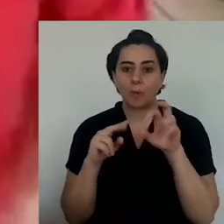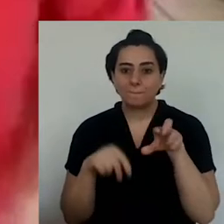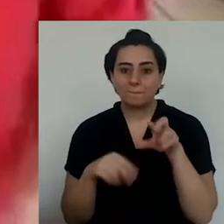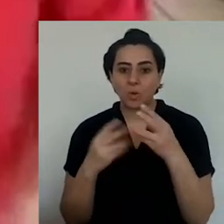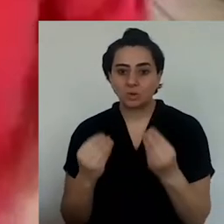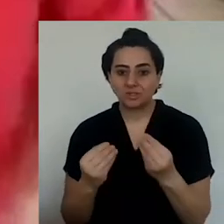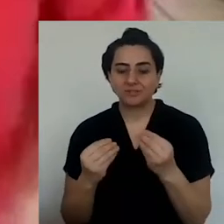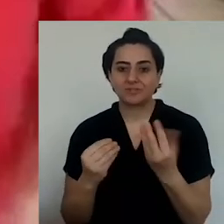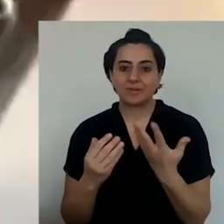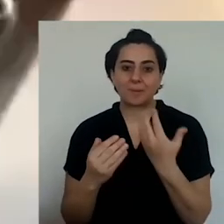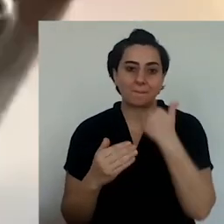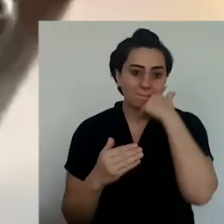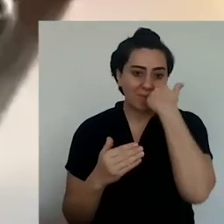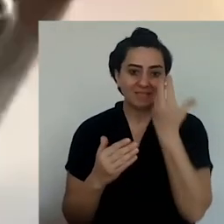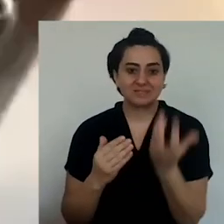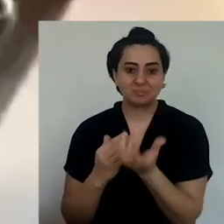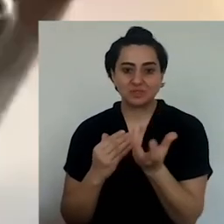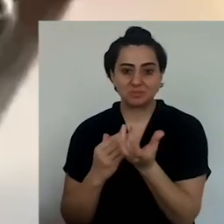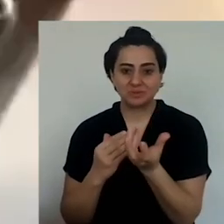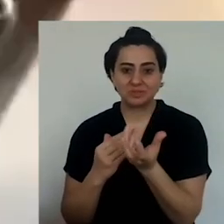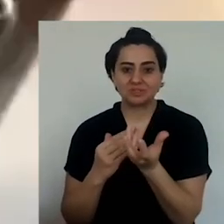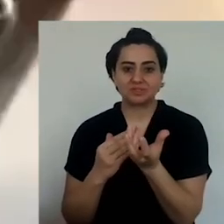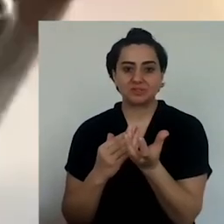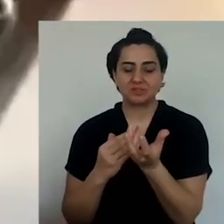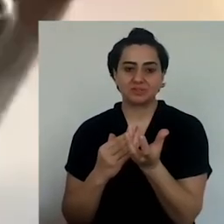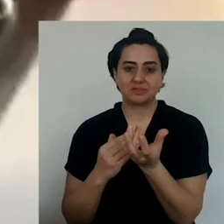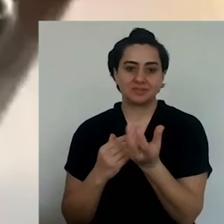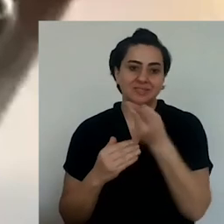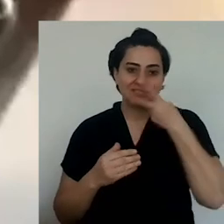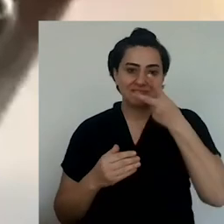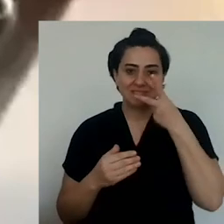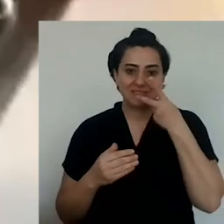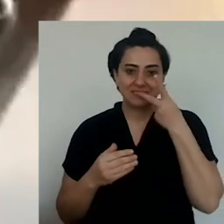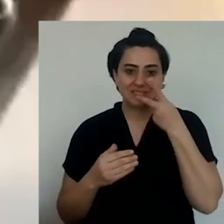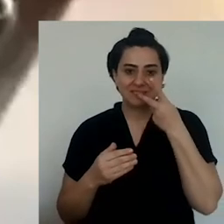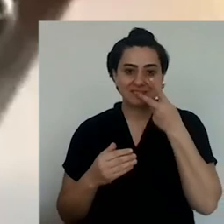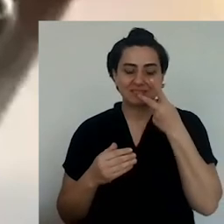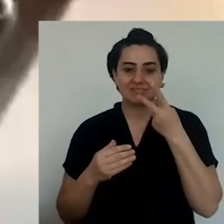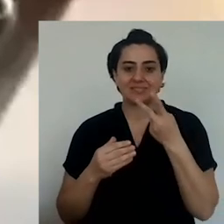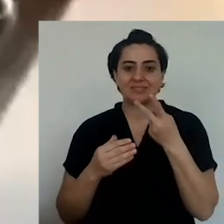And I have an egg, which I will cook a la coke.